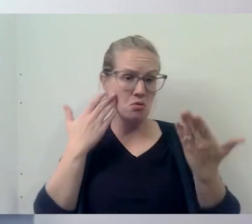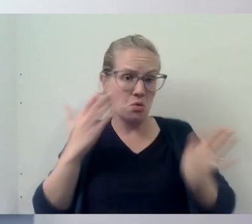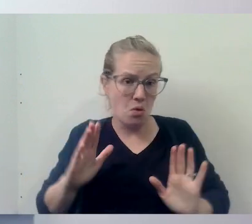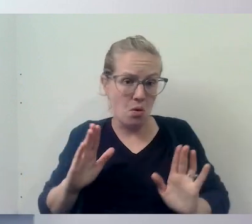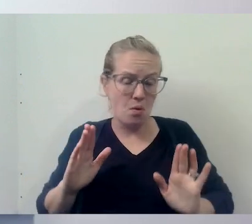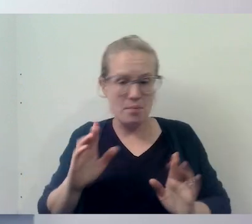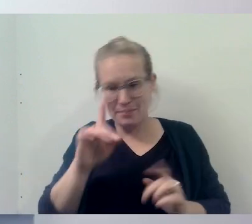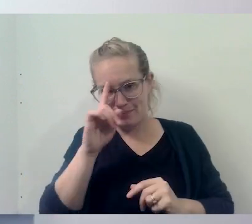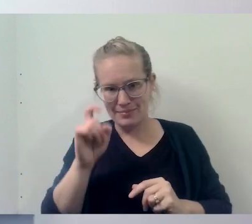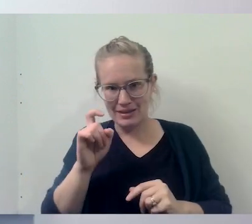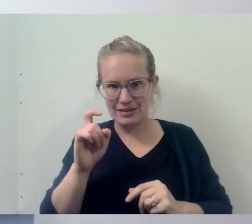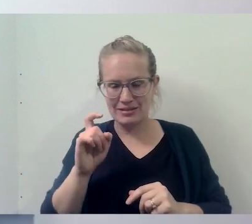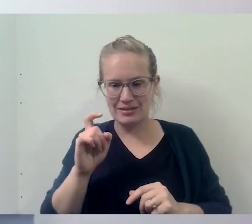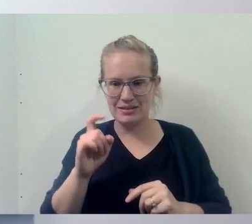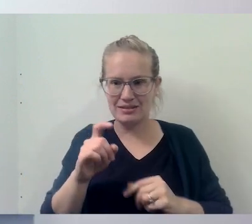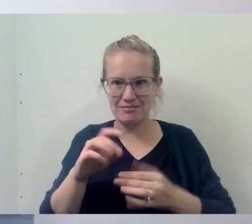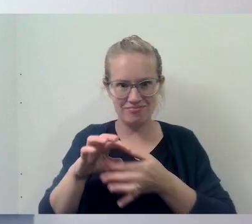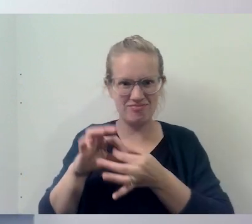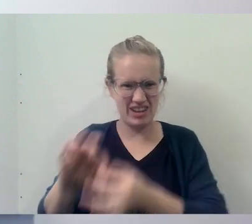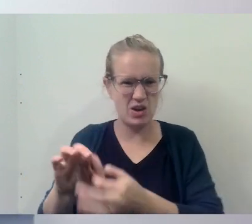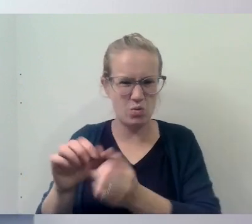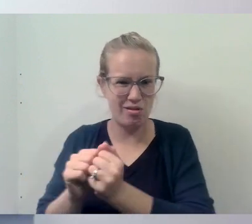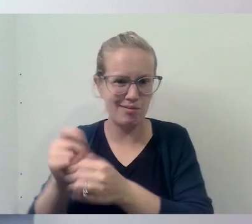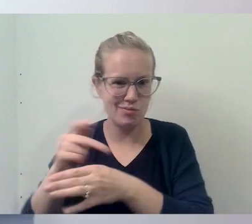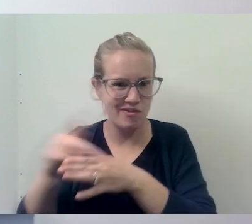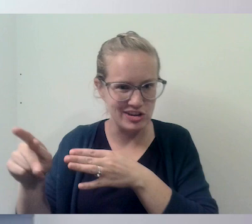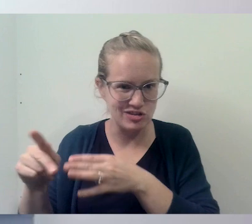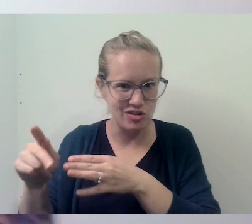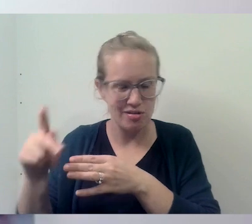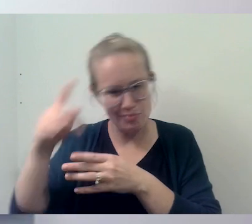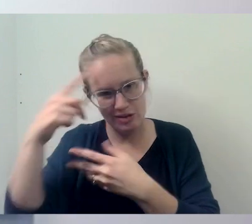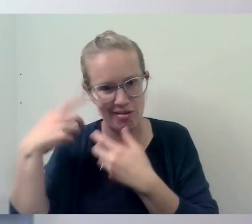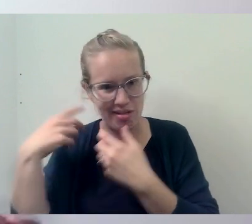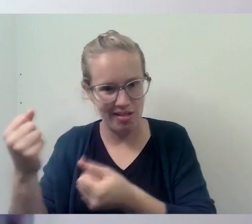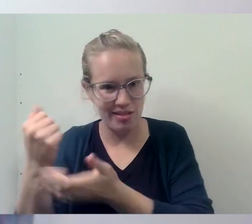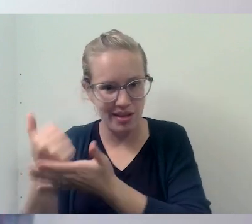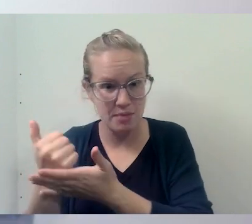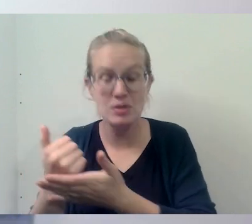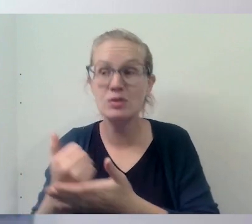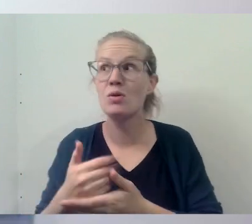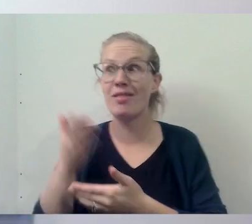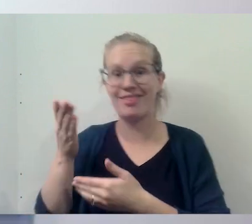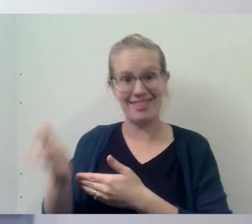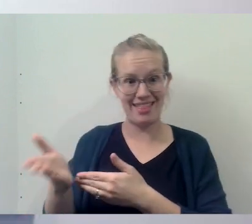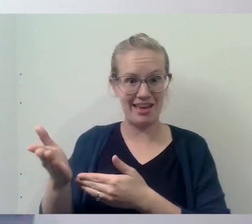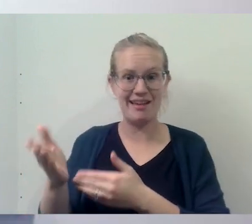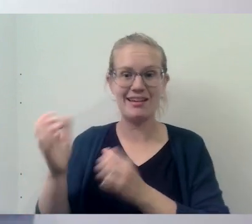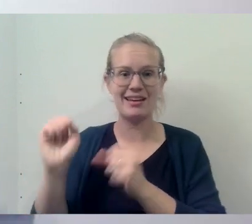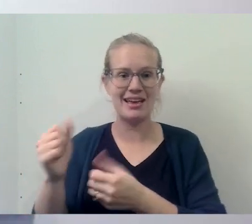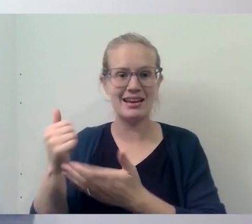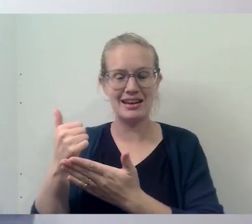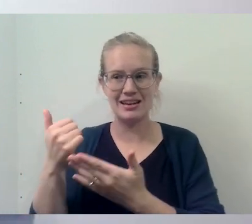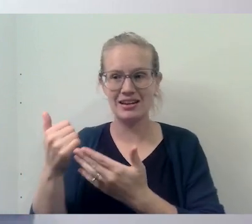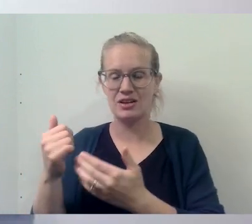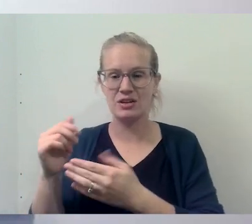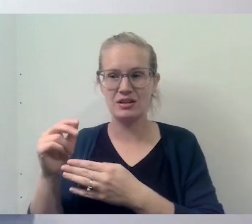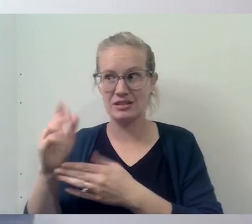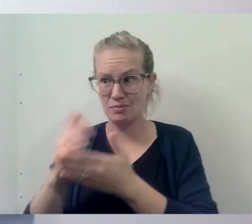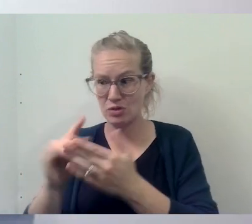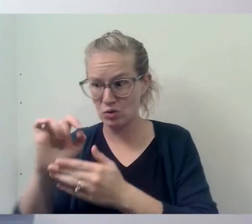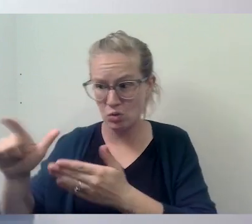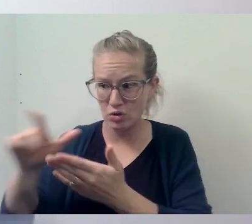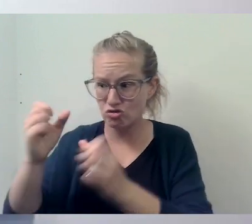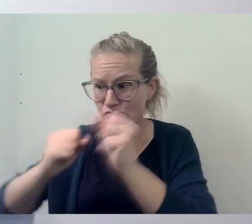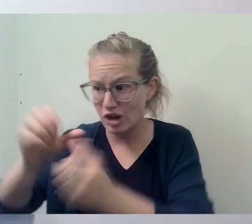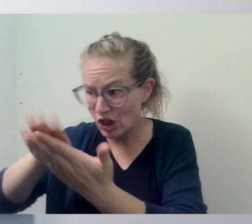aware of because it has to do with professional work. And so there, then they can now implement some of those tools to help